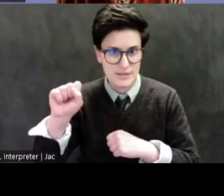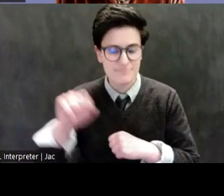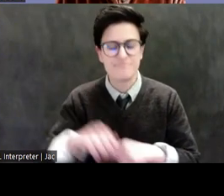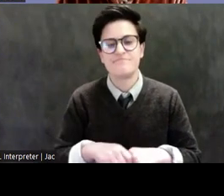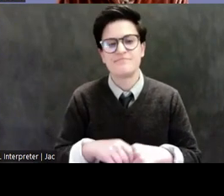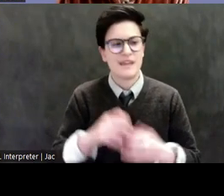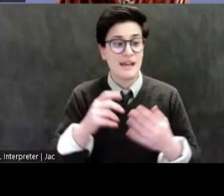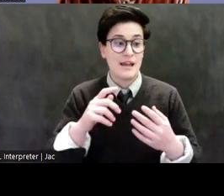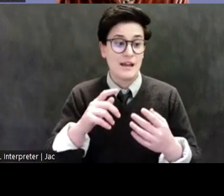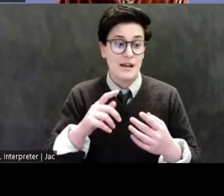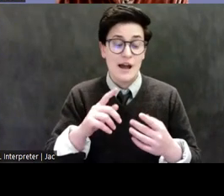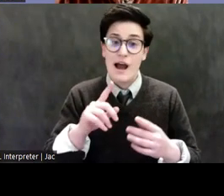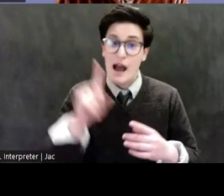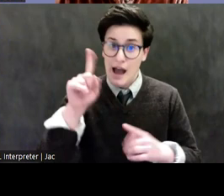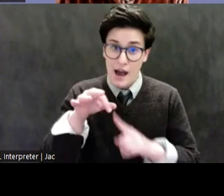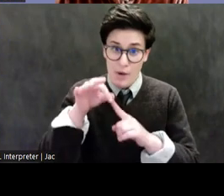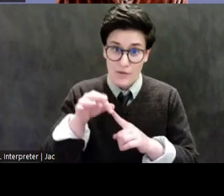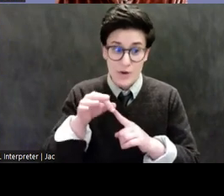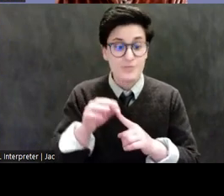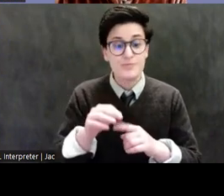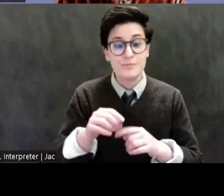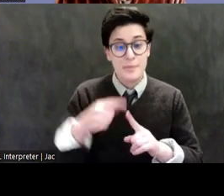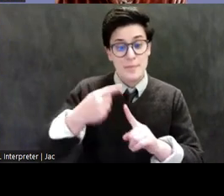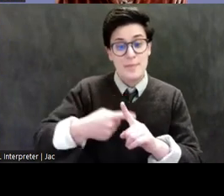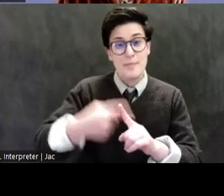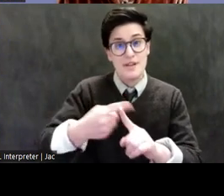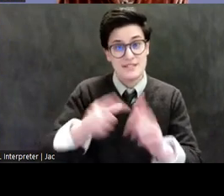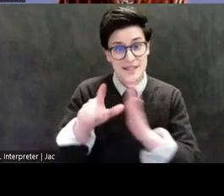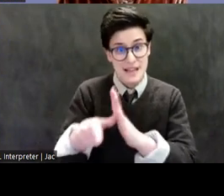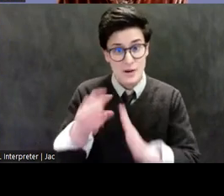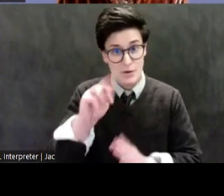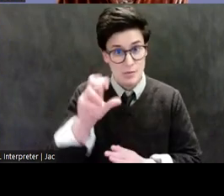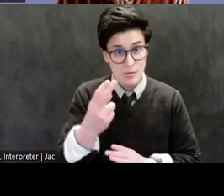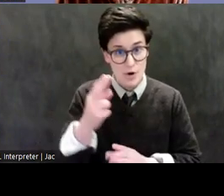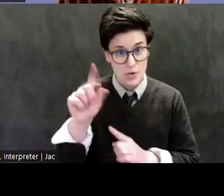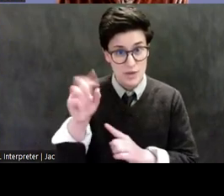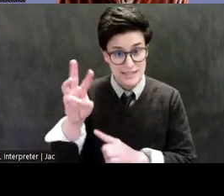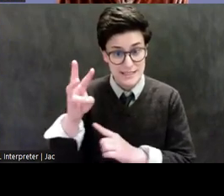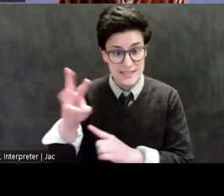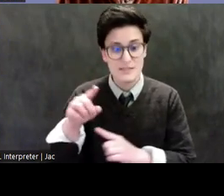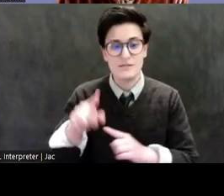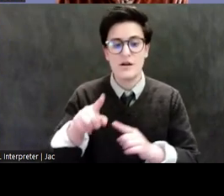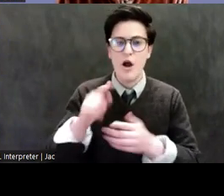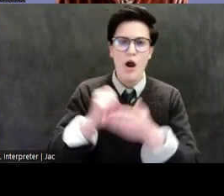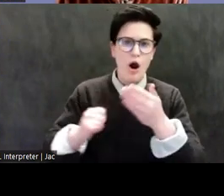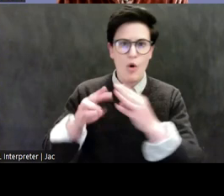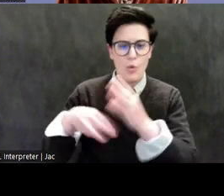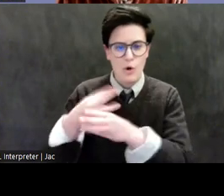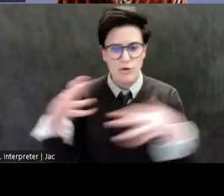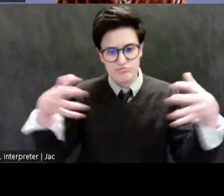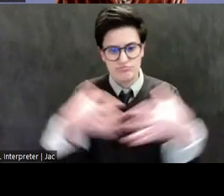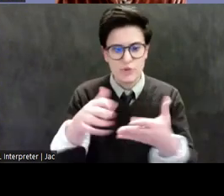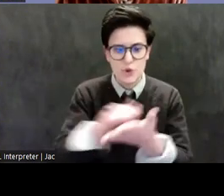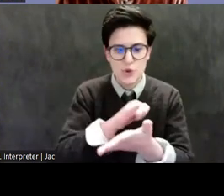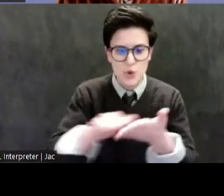2016, the art world gathered in New York for one of its biggest annual events, Asia Week. This 10-day celebration of Asian